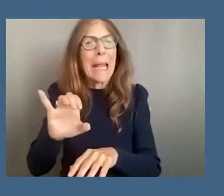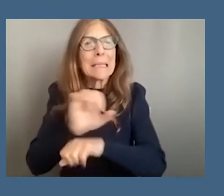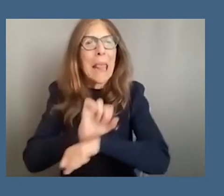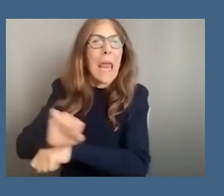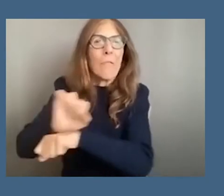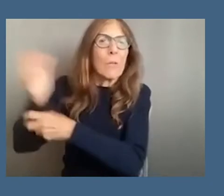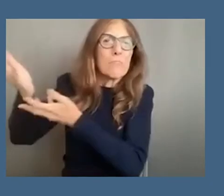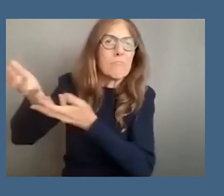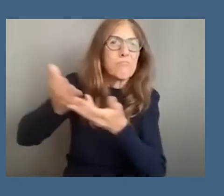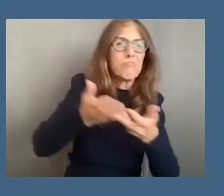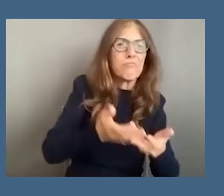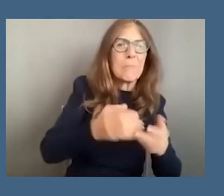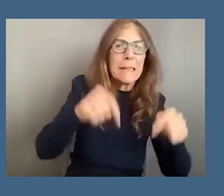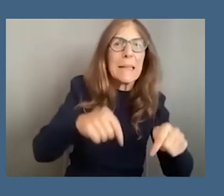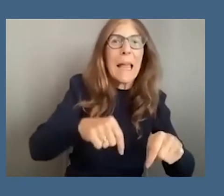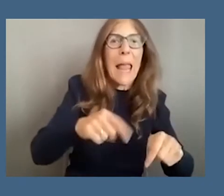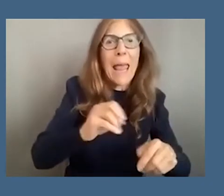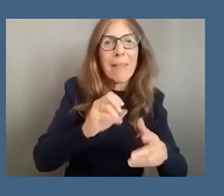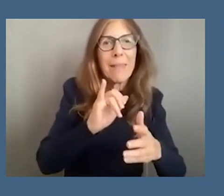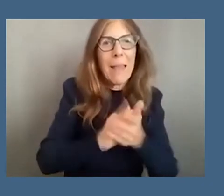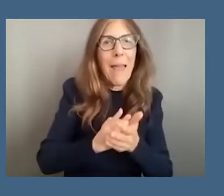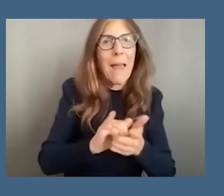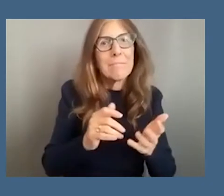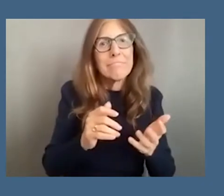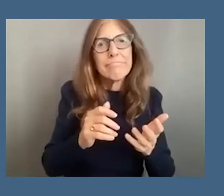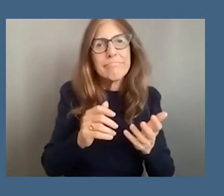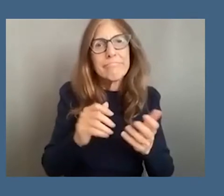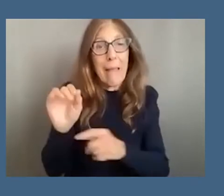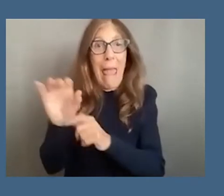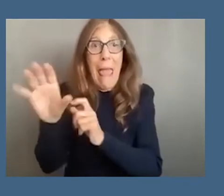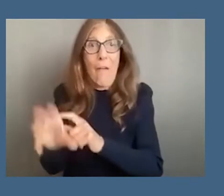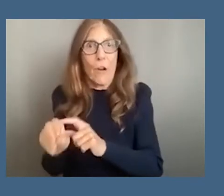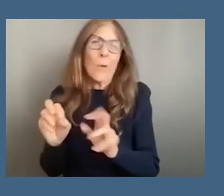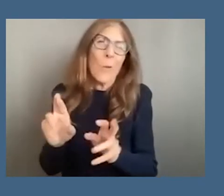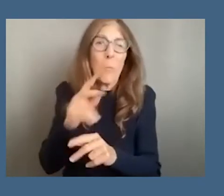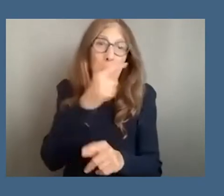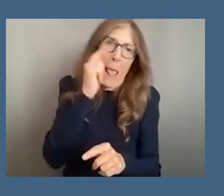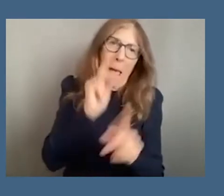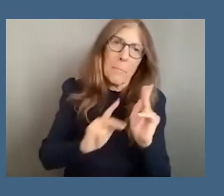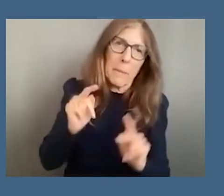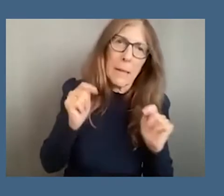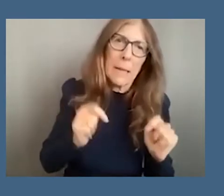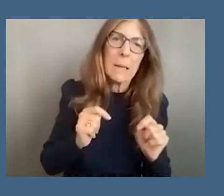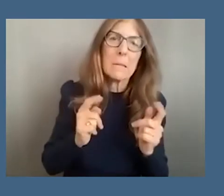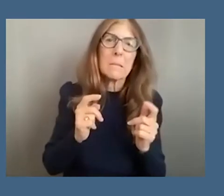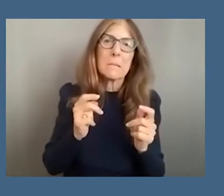the the phenomenon of um the african or black people being uh considered the other